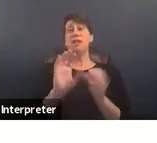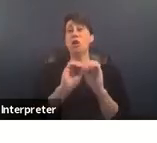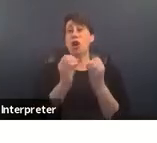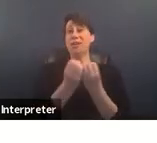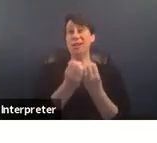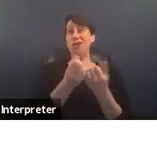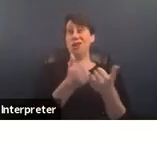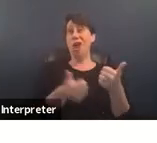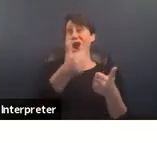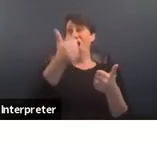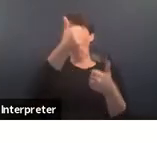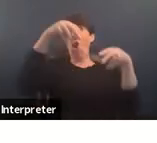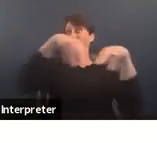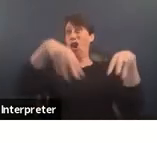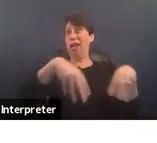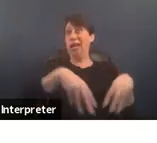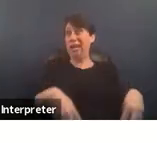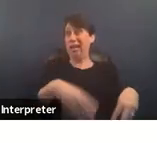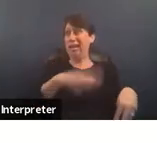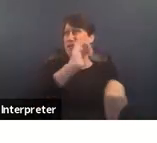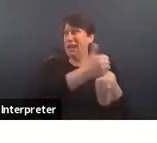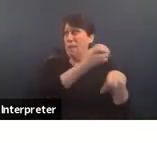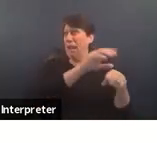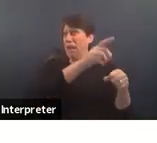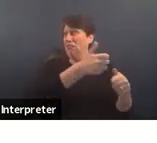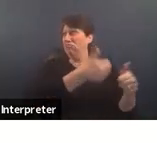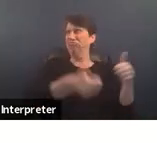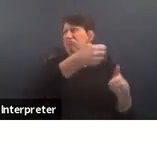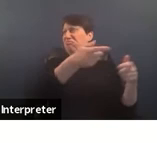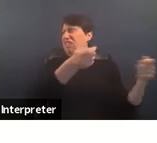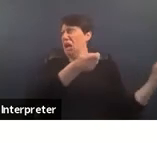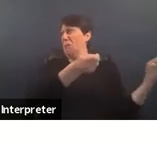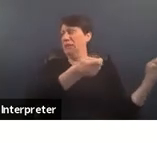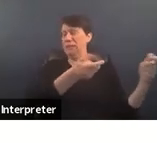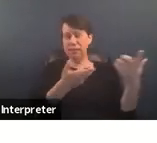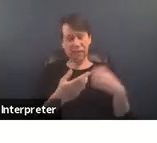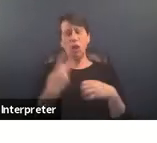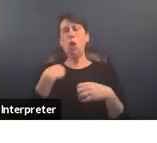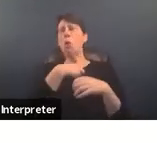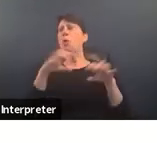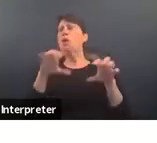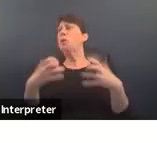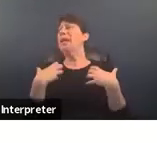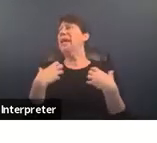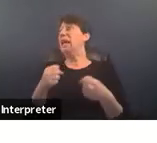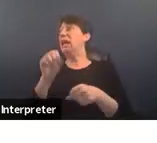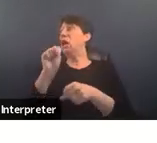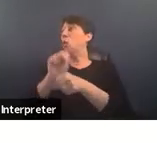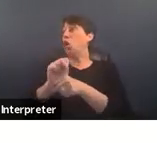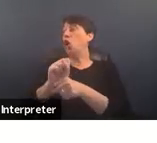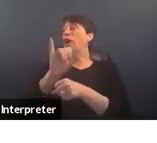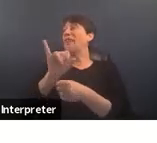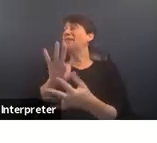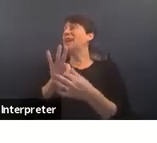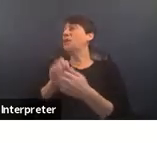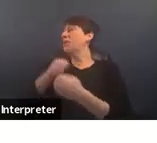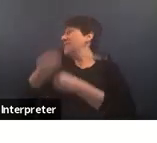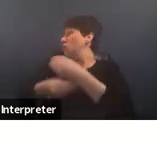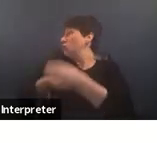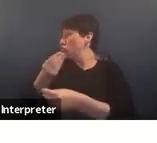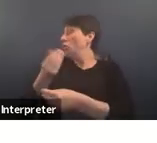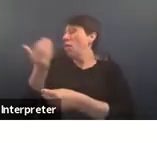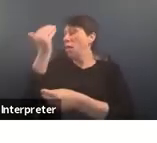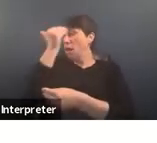hierarchy rooted in dominance and we're doing healing work that's grounded in ancestral knowledge of body of earth of